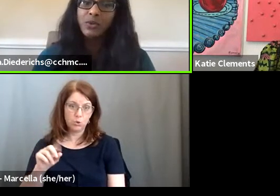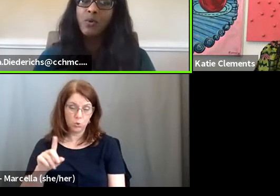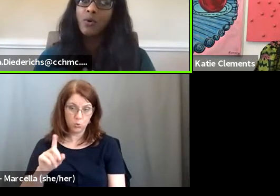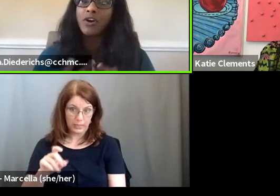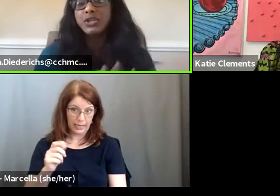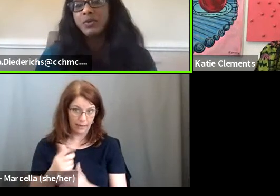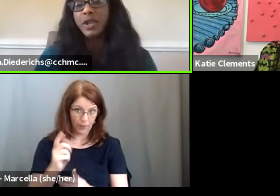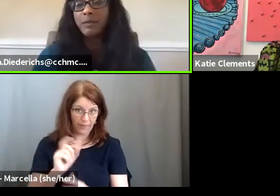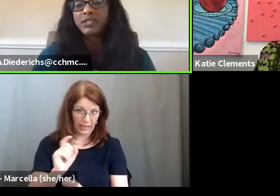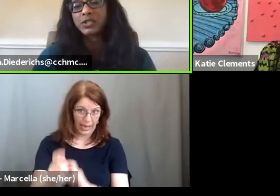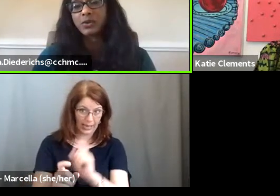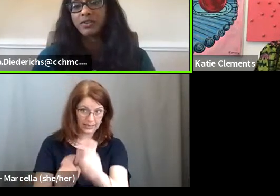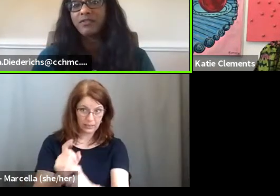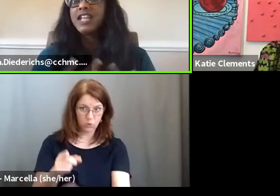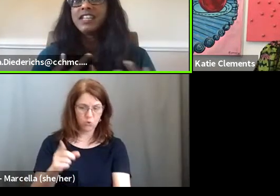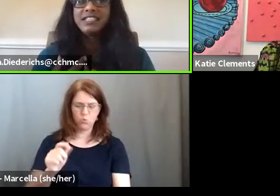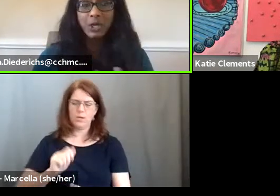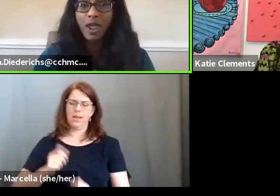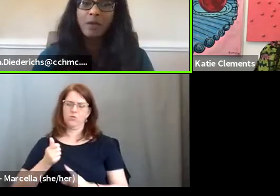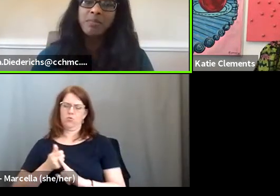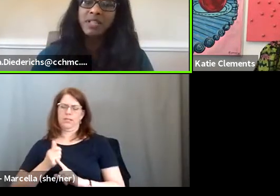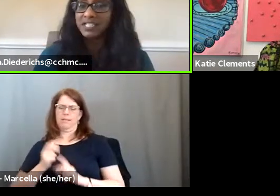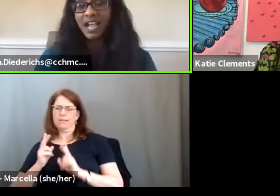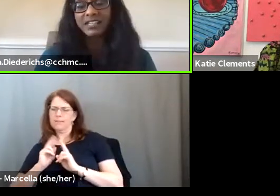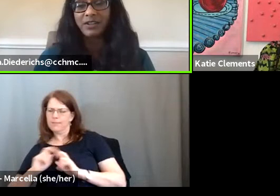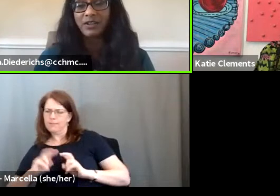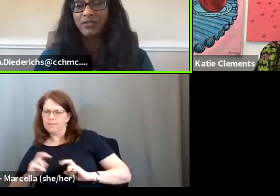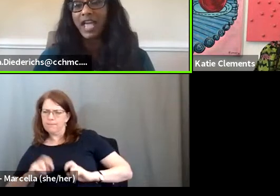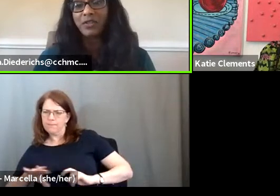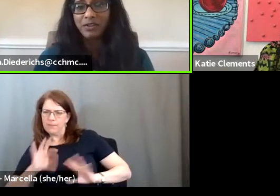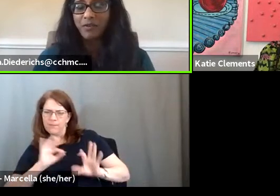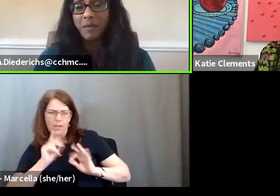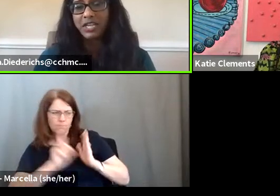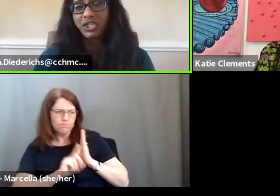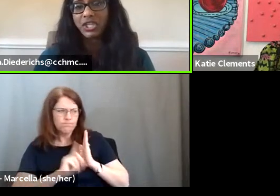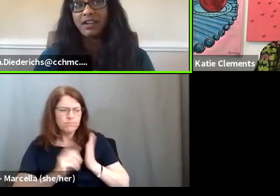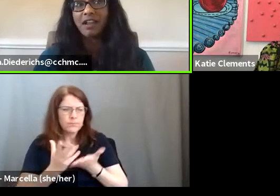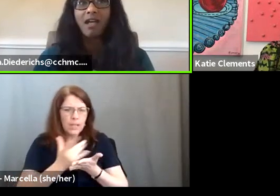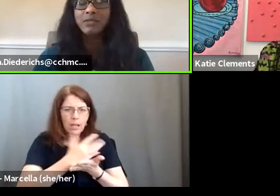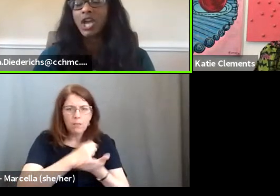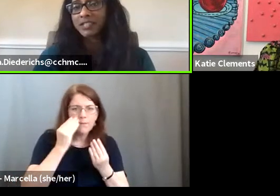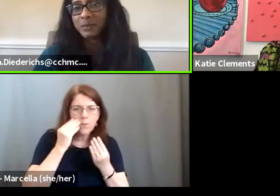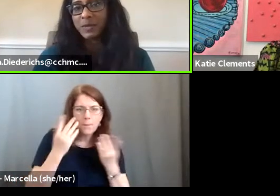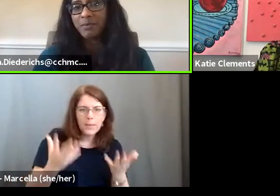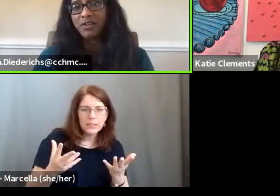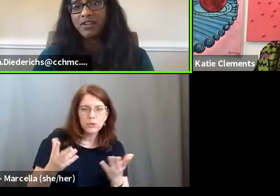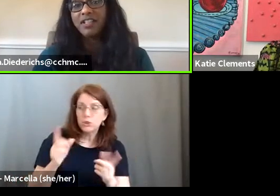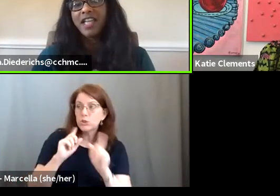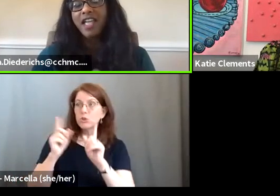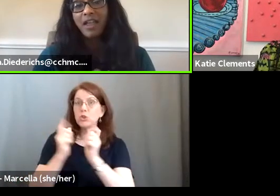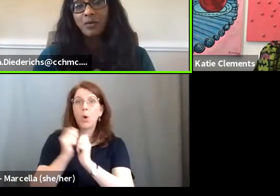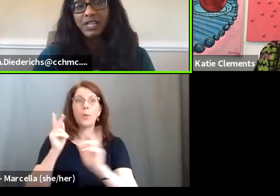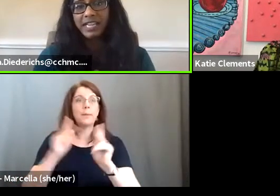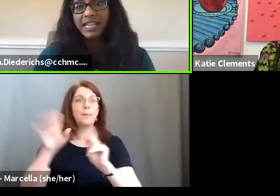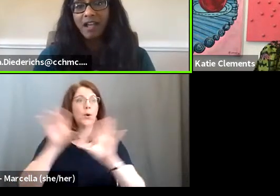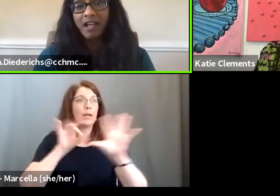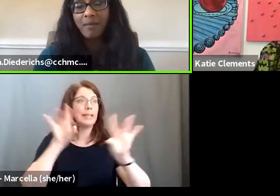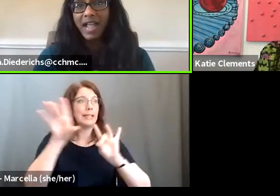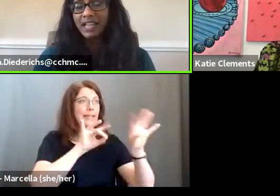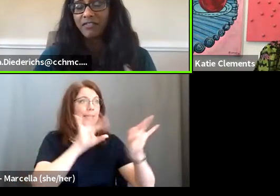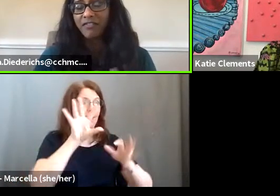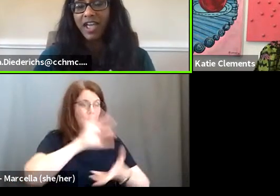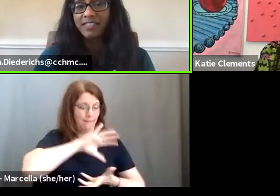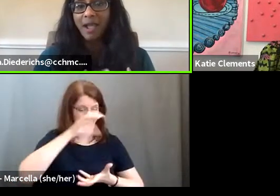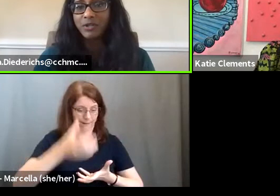handed to you or are you able to sort of dig around, play detective, gather information, um, talk to people and really,